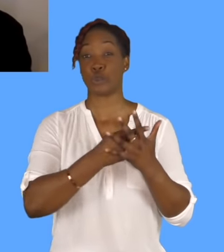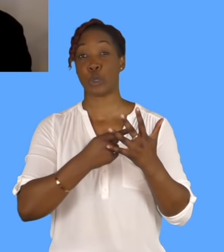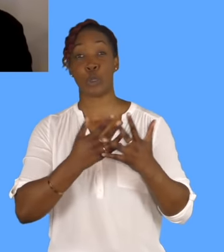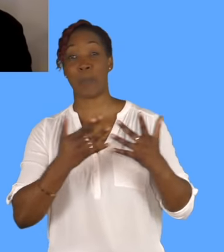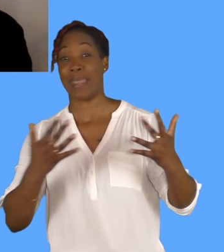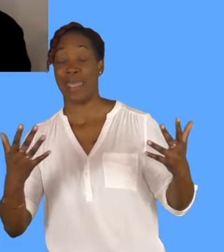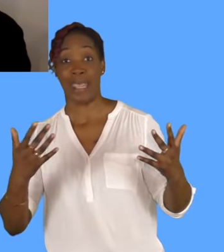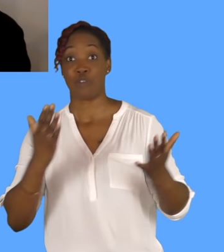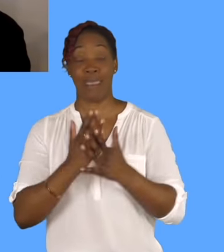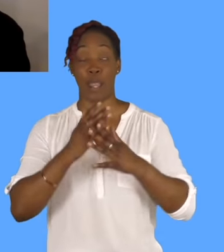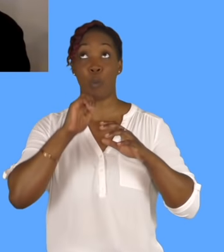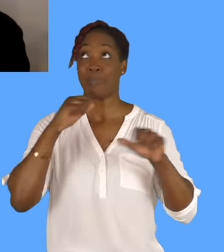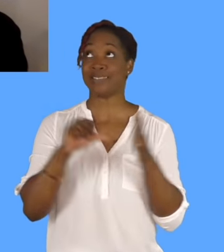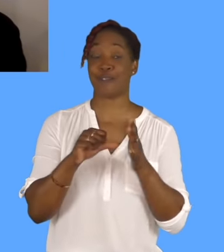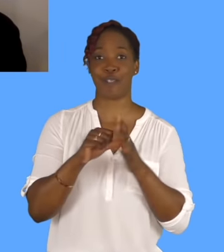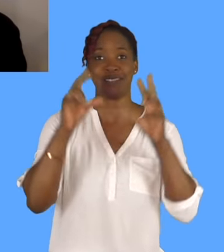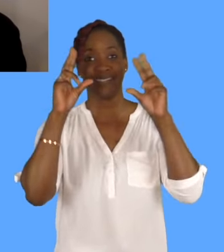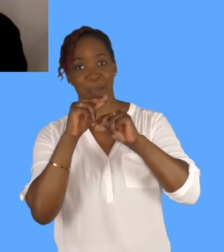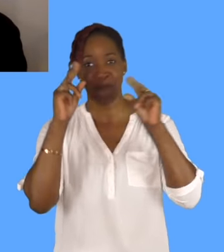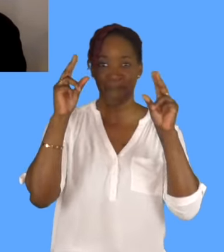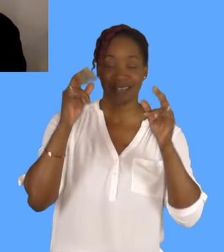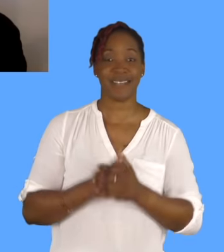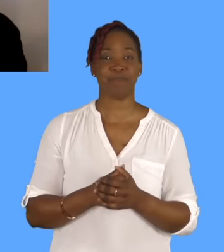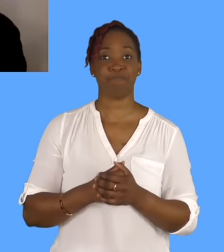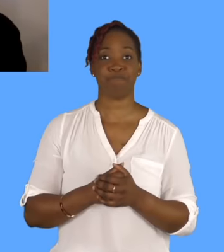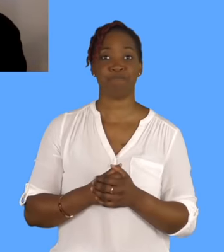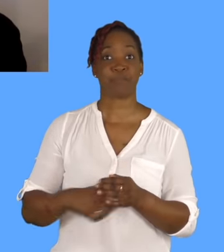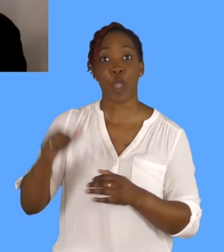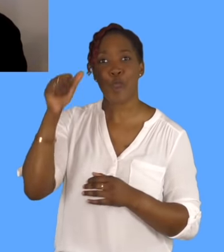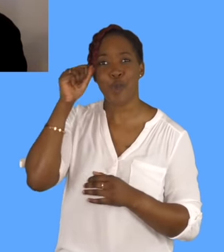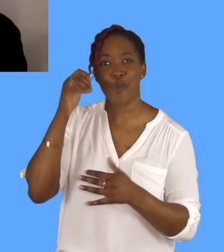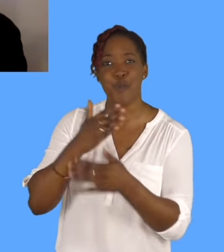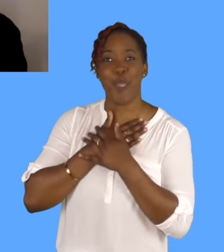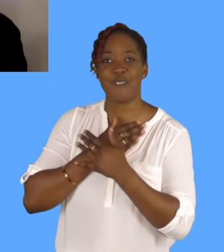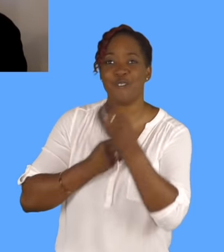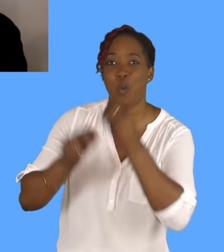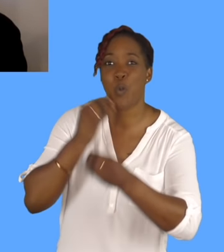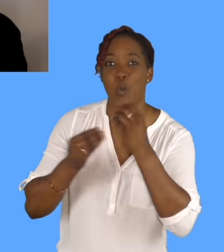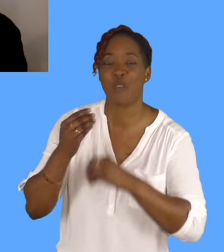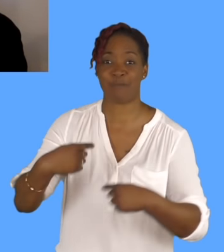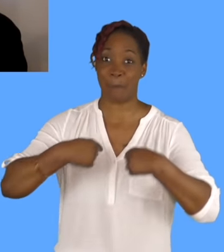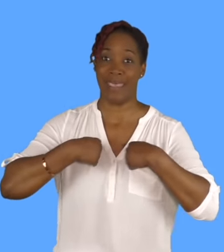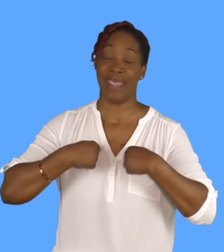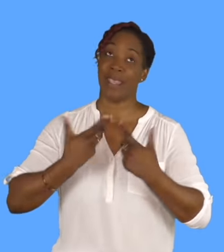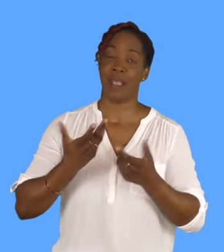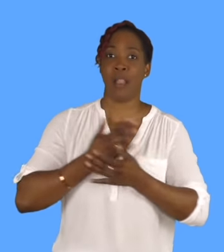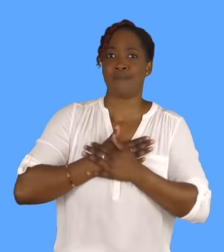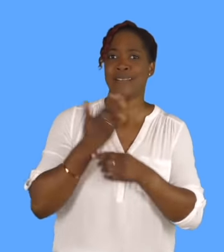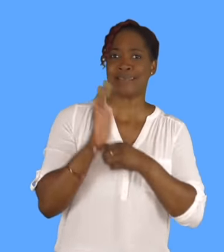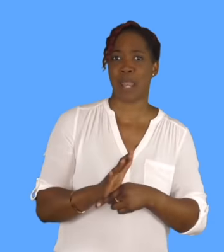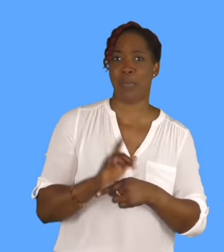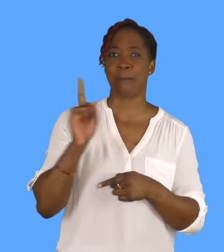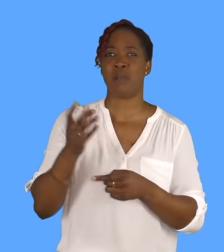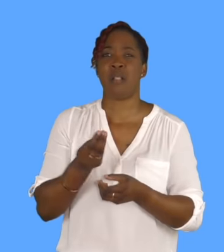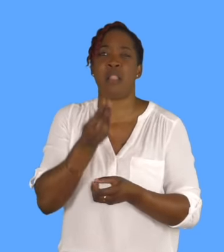I know you're a foodie, right? And one of my things about cinema, apart from the great movie you're going to see, is the snacks. So, that's why I